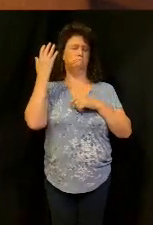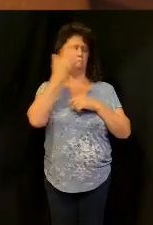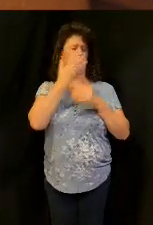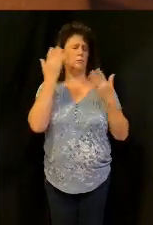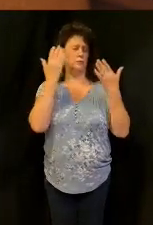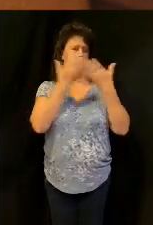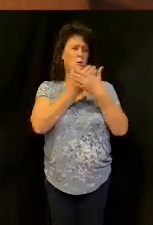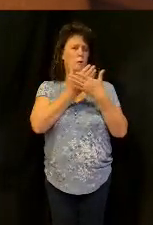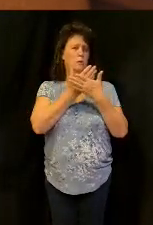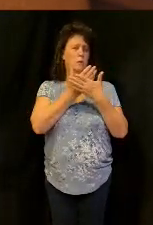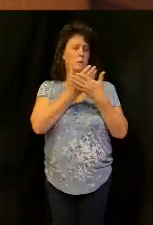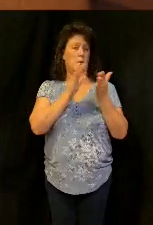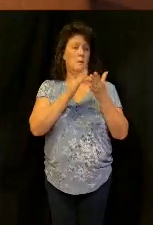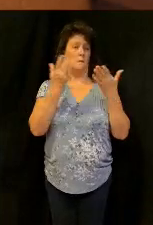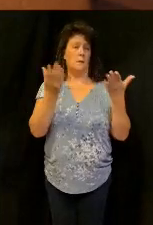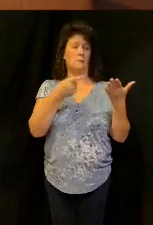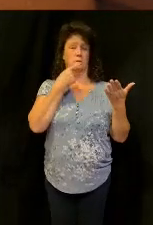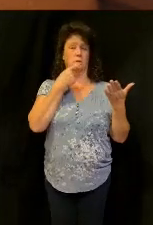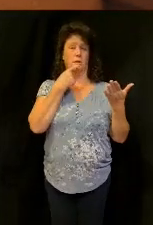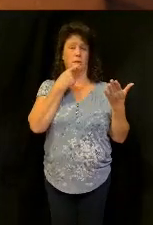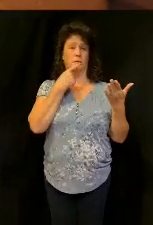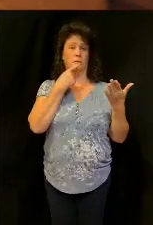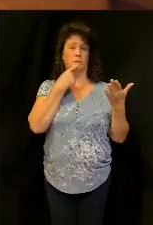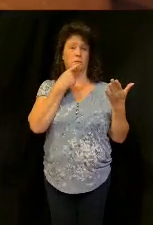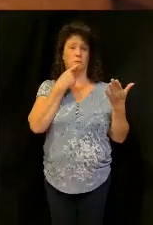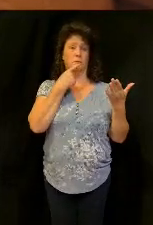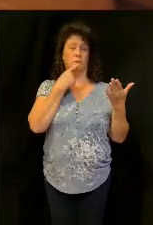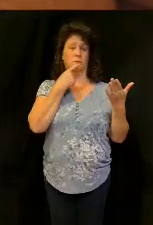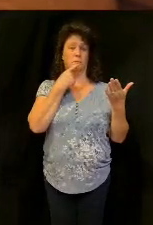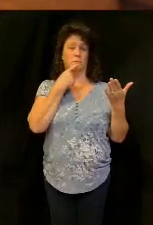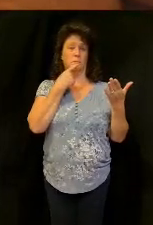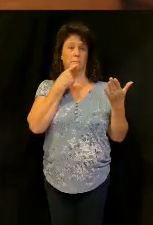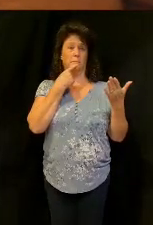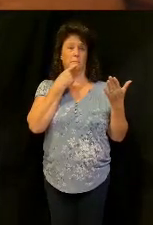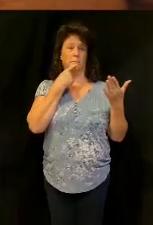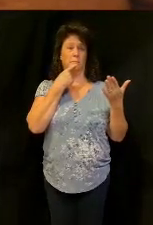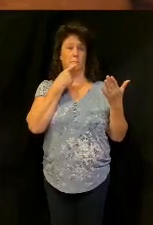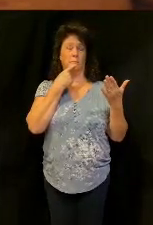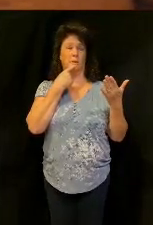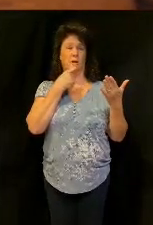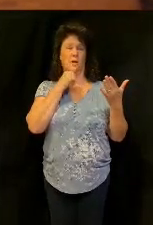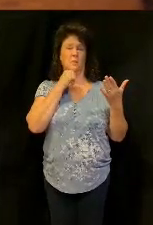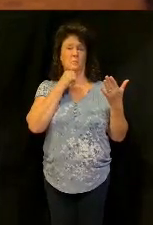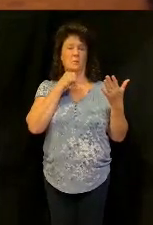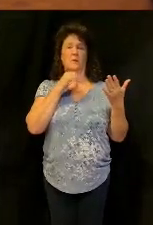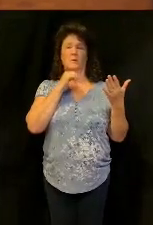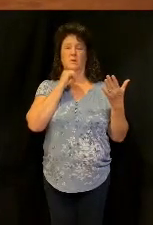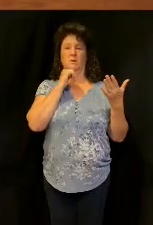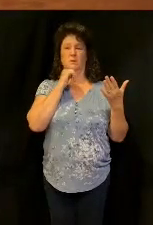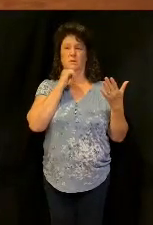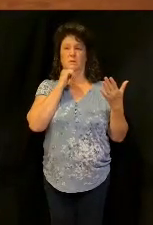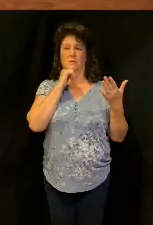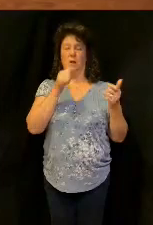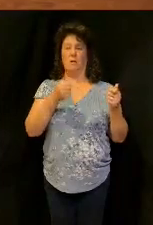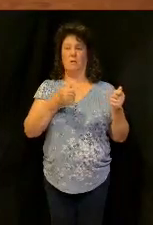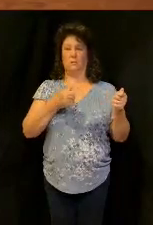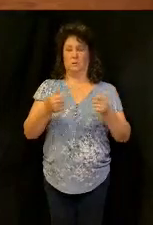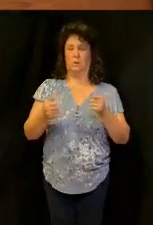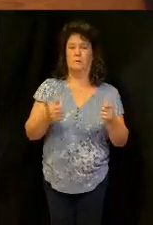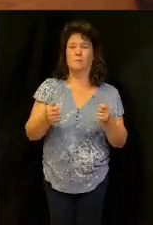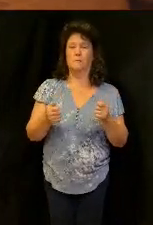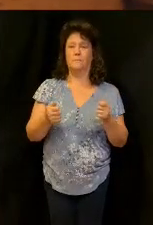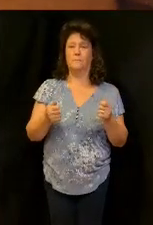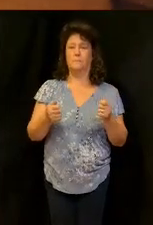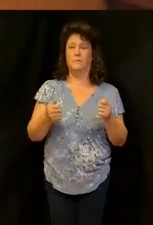Sensuality, the Bible would call that the flesh. It would call unruled and unbridled emotions. It's a